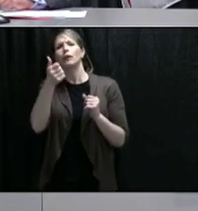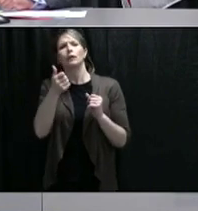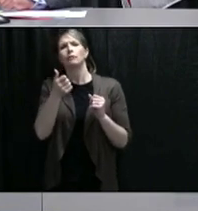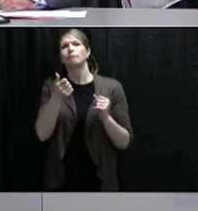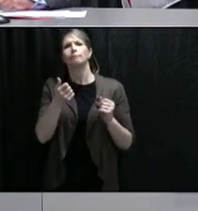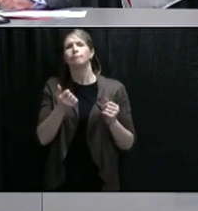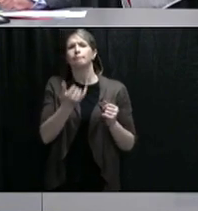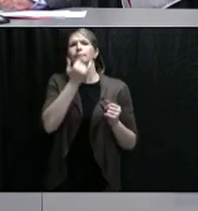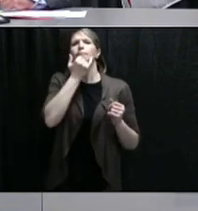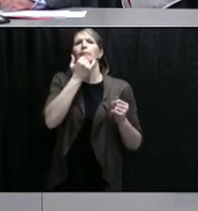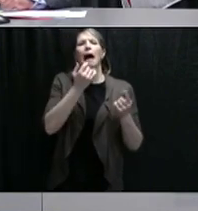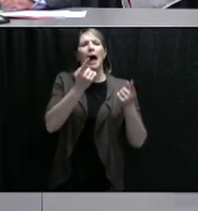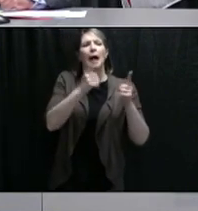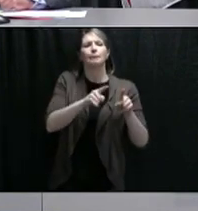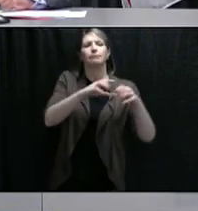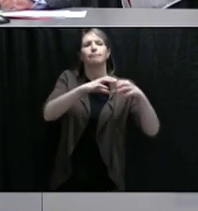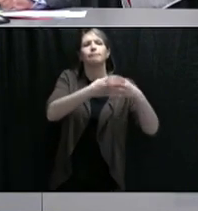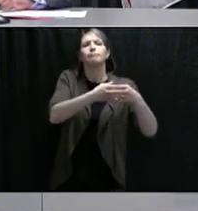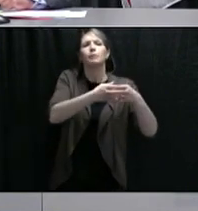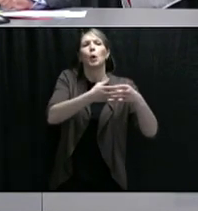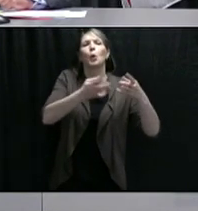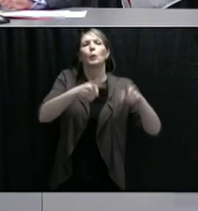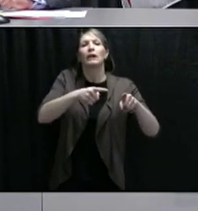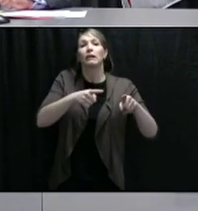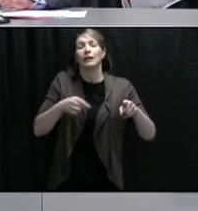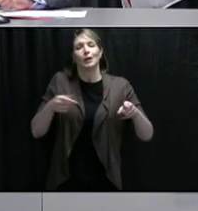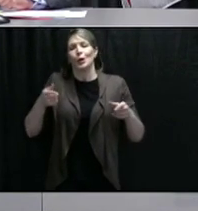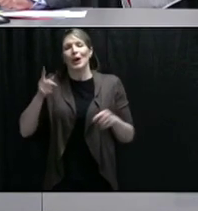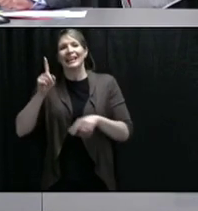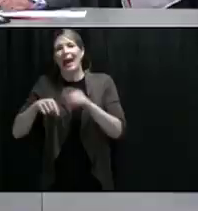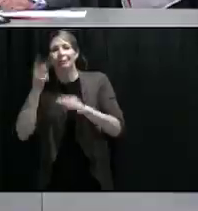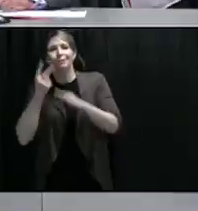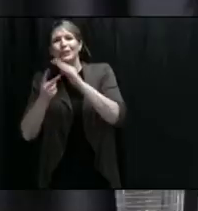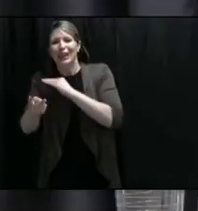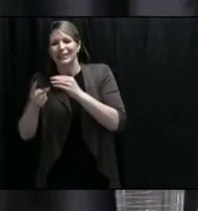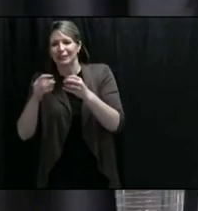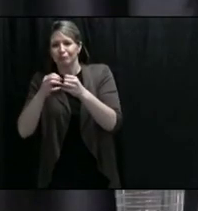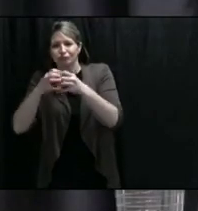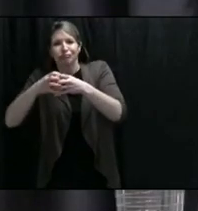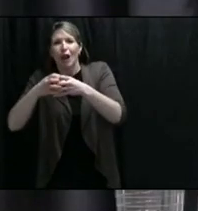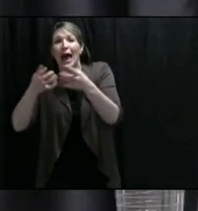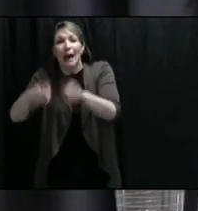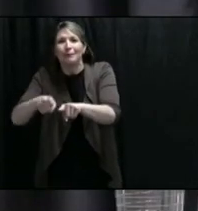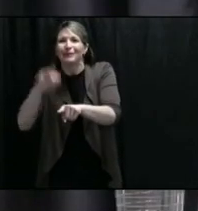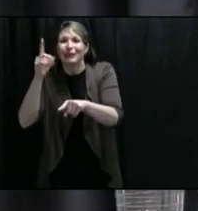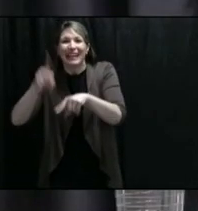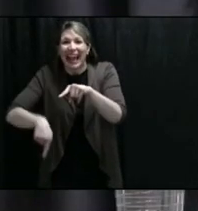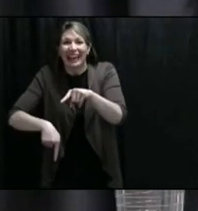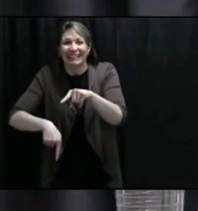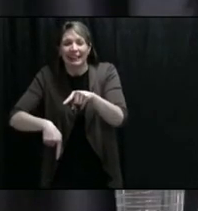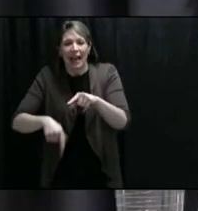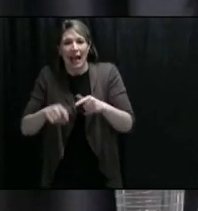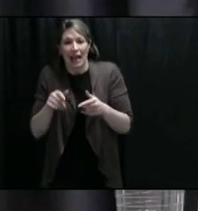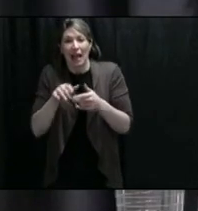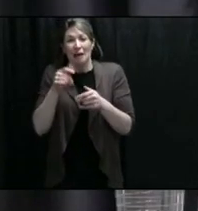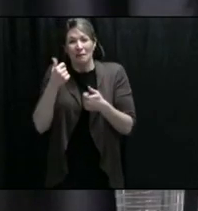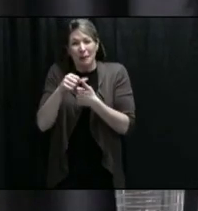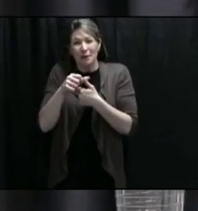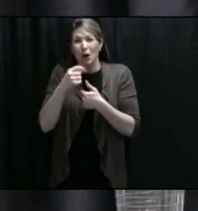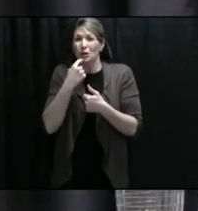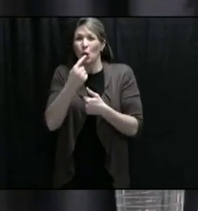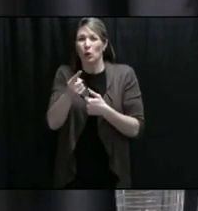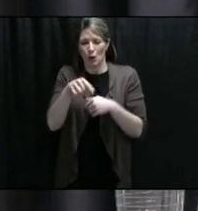You'll only know that the numbers have increased when the numbers increase. This is the challenge. The crystal ball isn't at all clear.